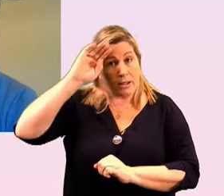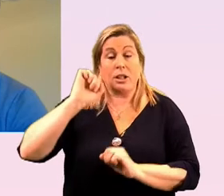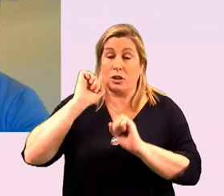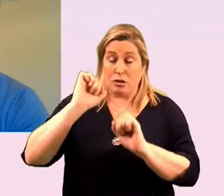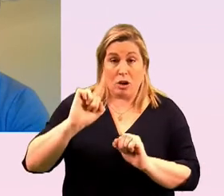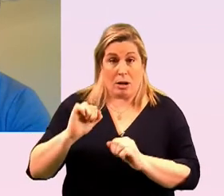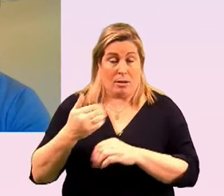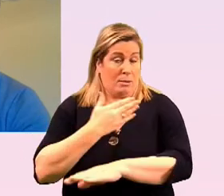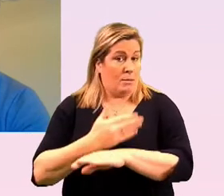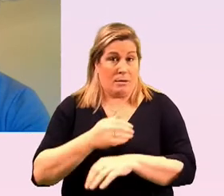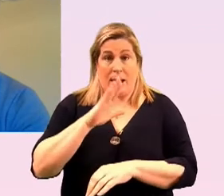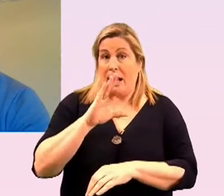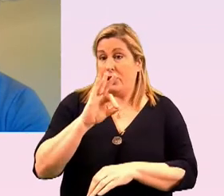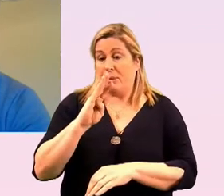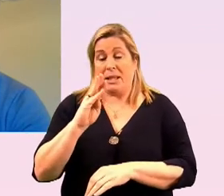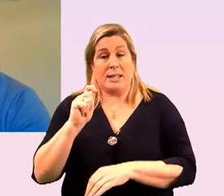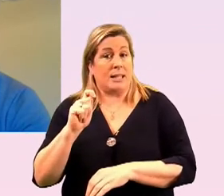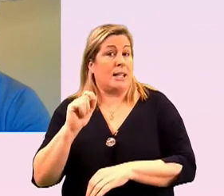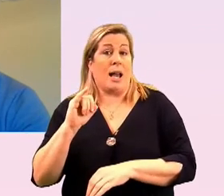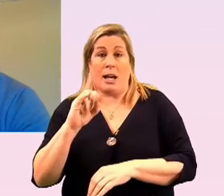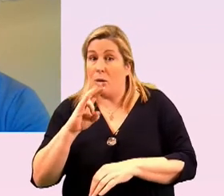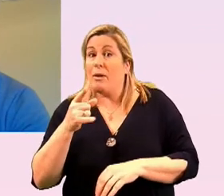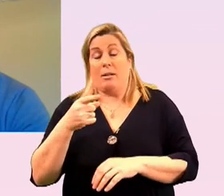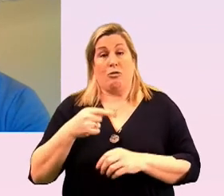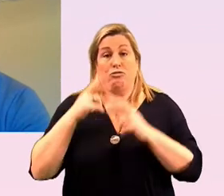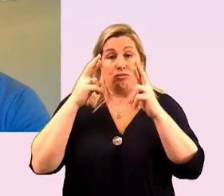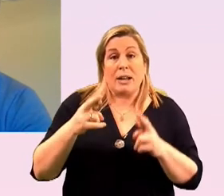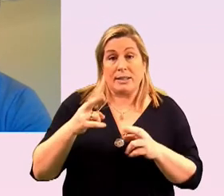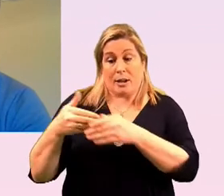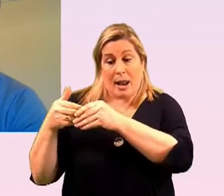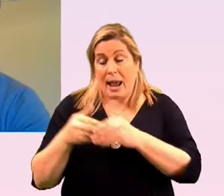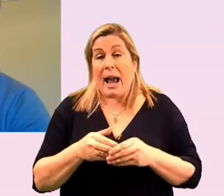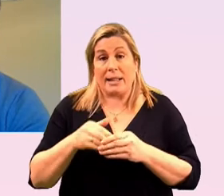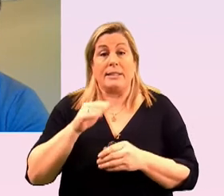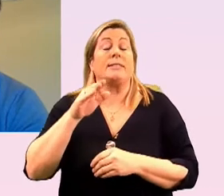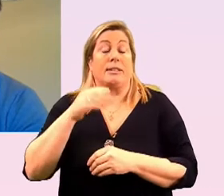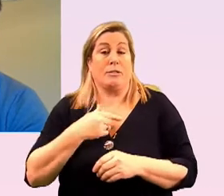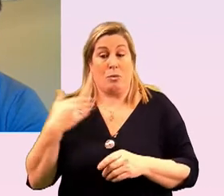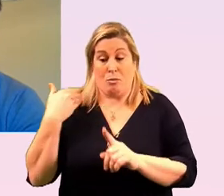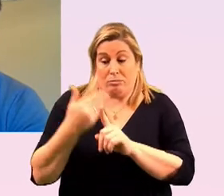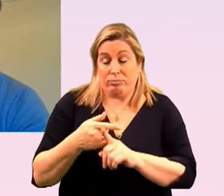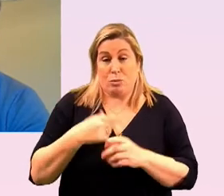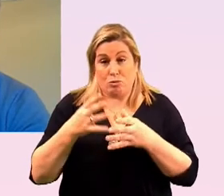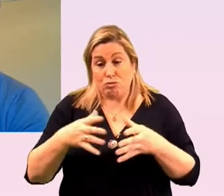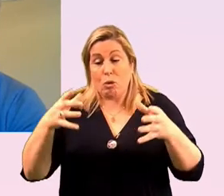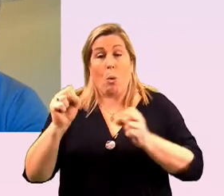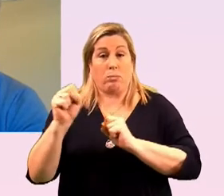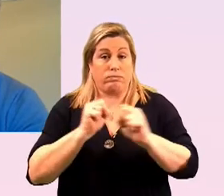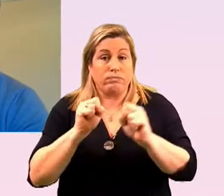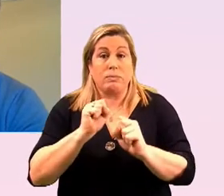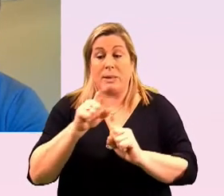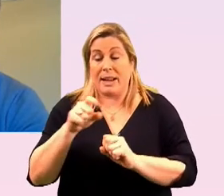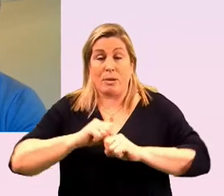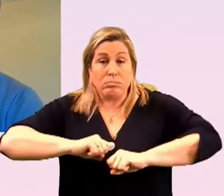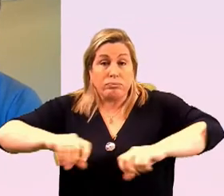lgbt iq plus rights paula has led lgbt ireland to grow and expand its services and reach